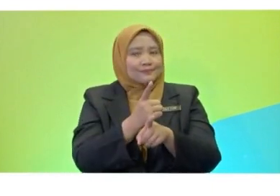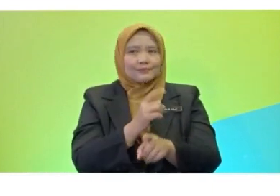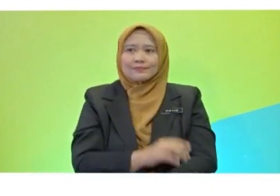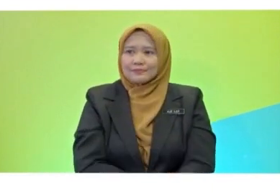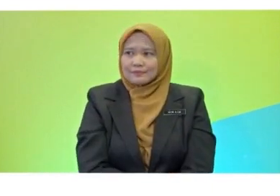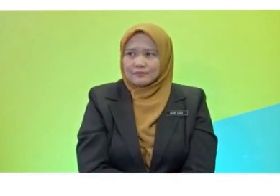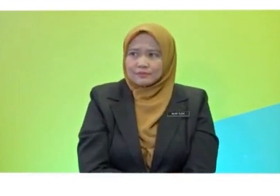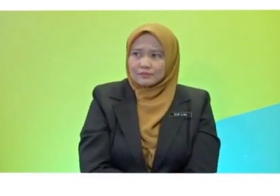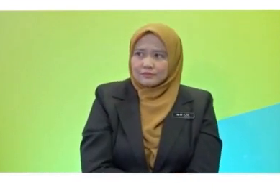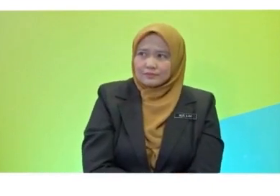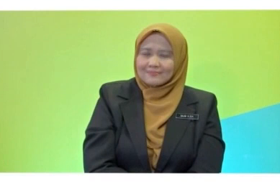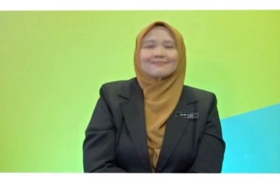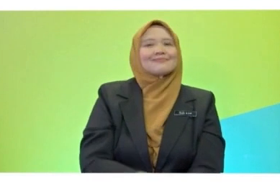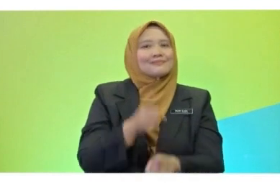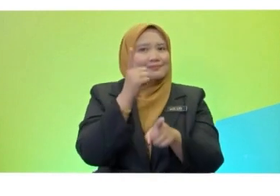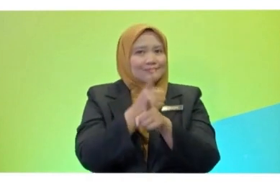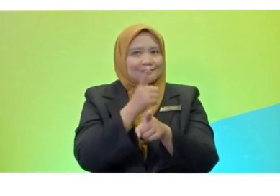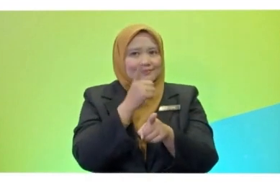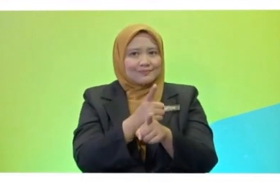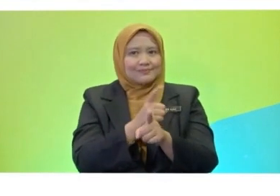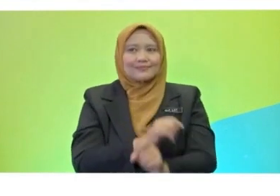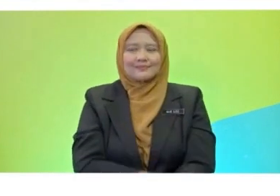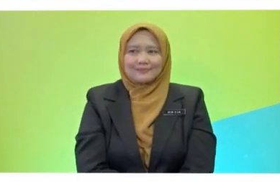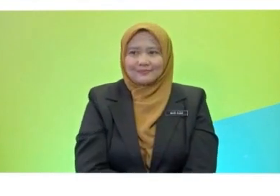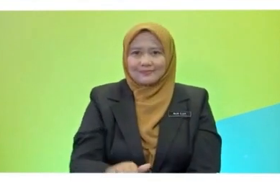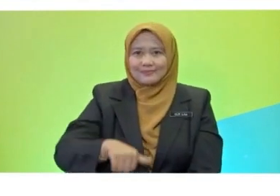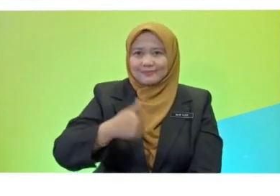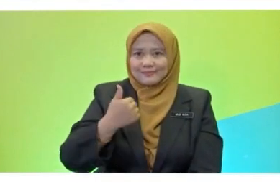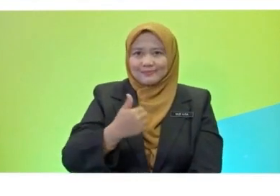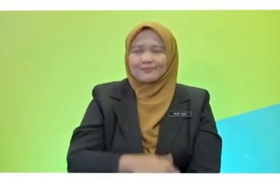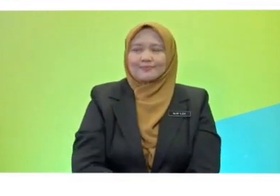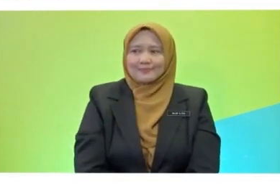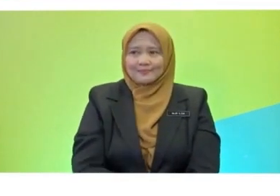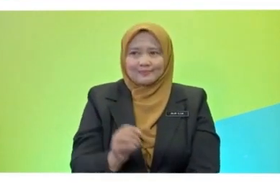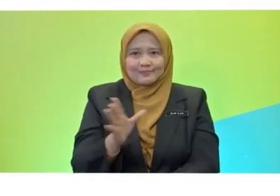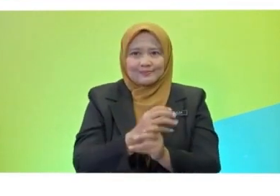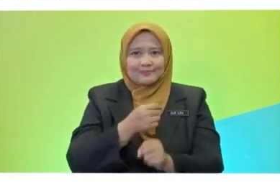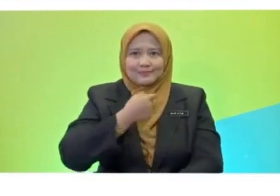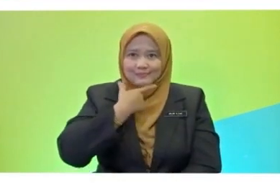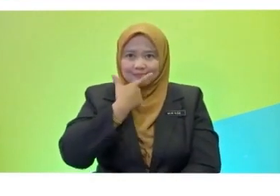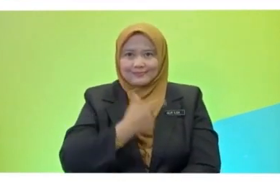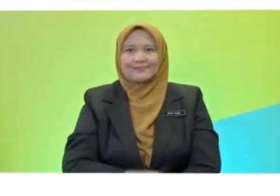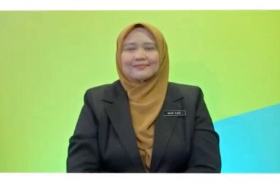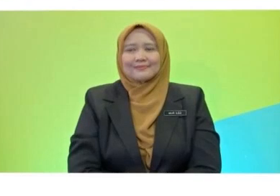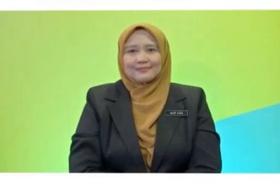Let's check. Yes! Good! Excellent! Good job! she gets a smiley. Okay. And the next one.